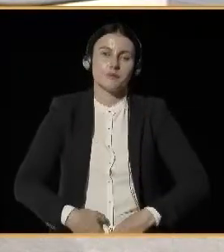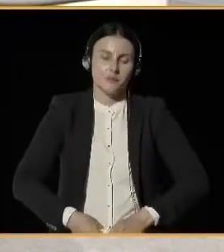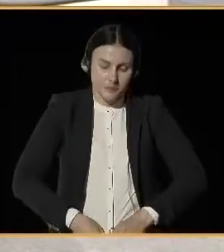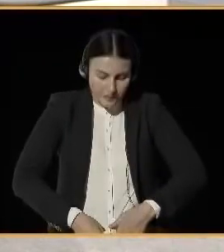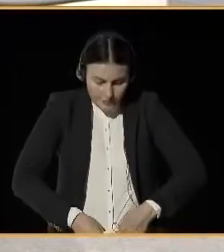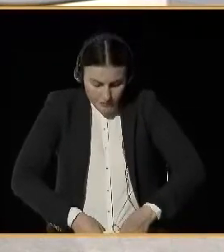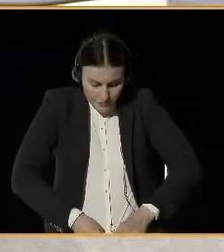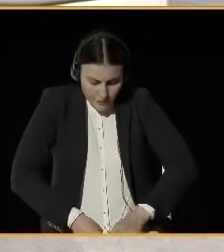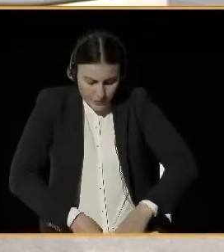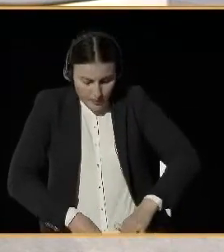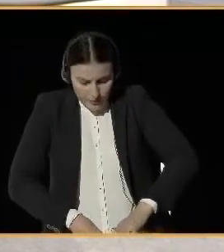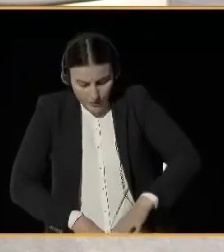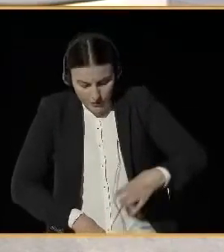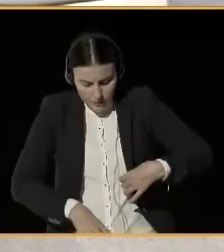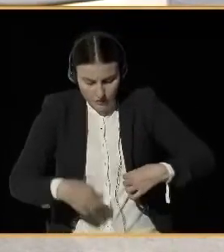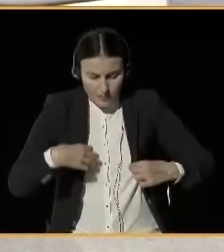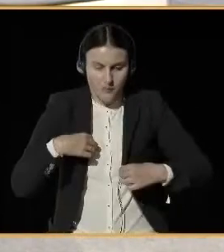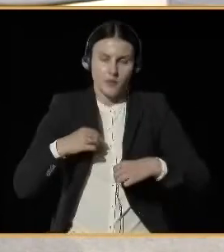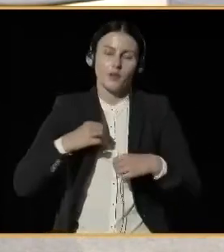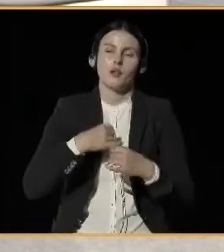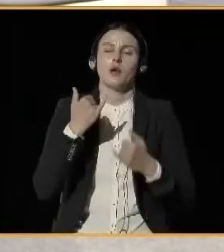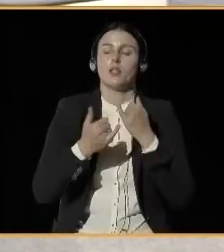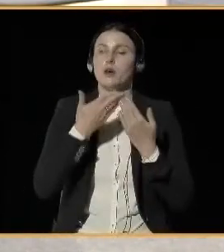If not from audience, maybe from the chat.